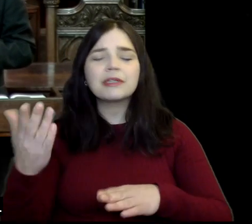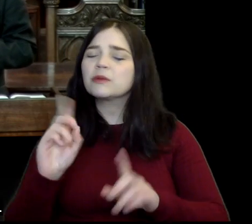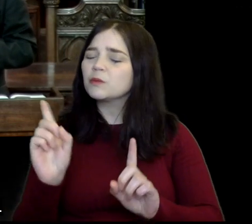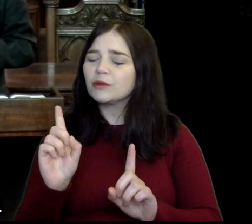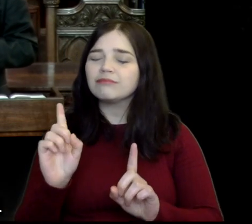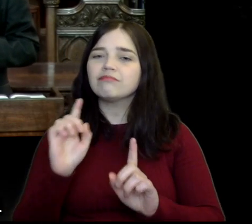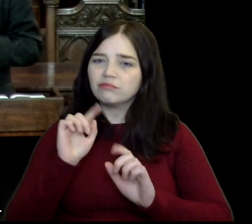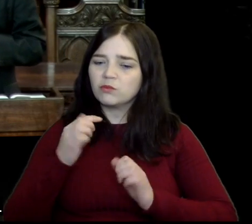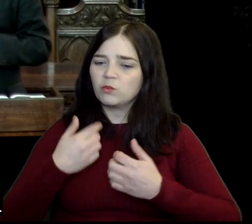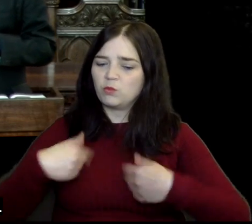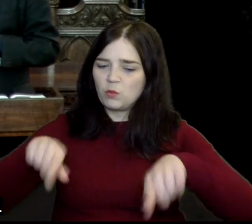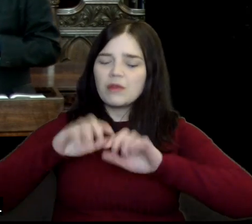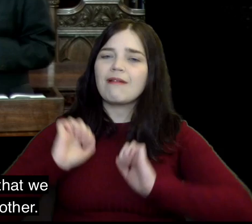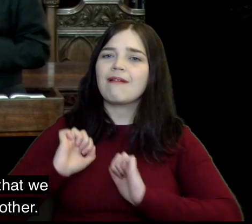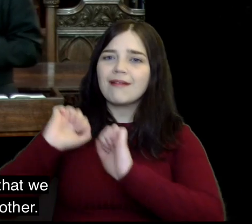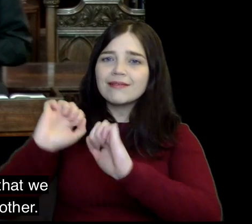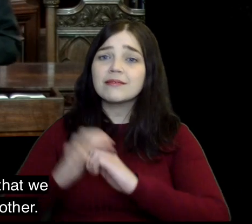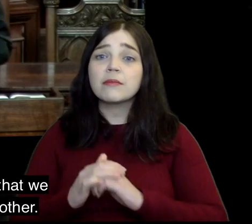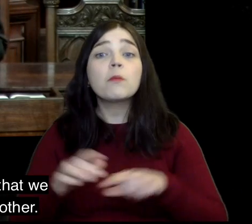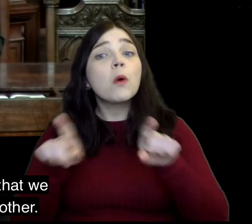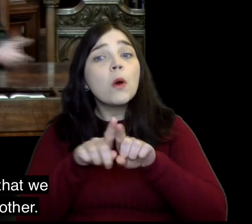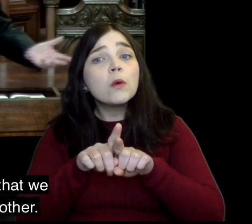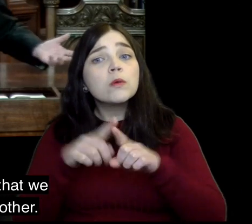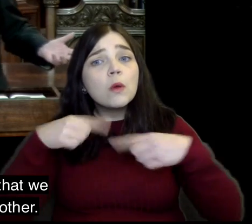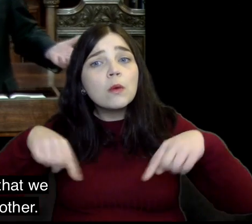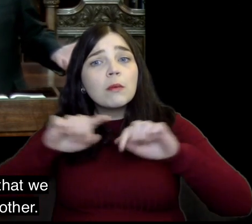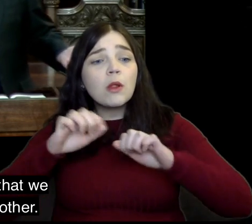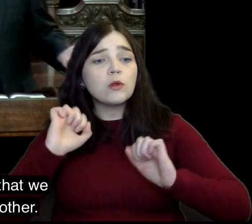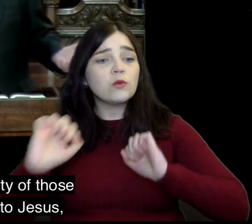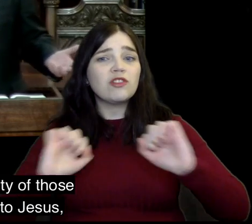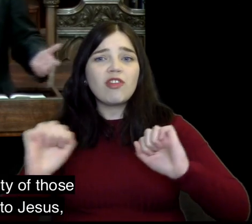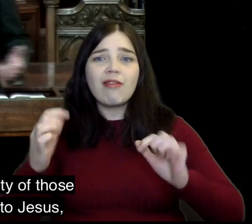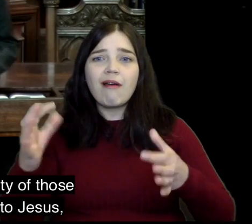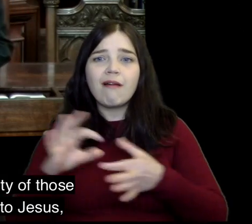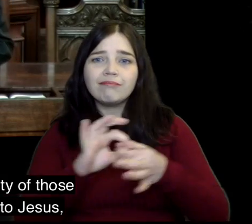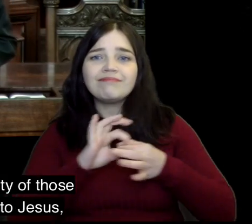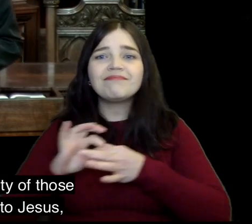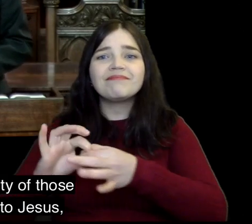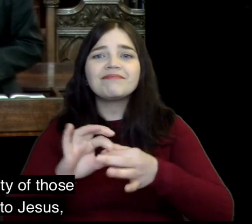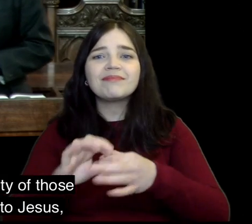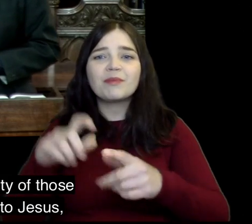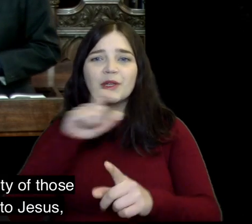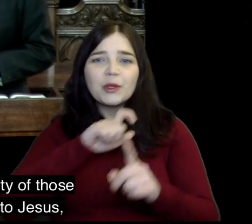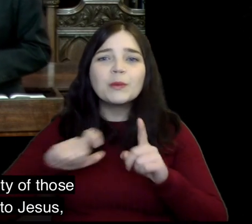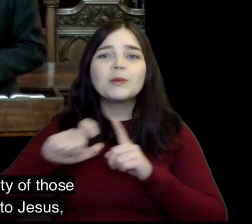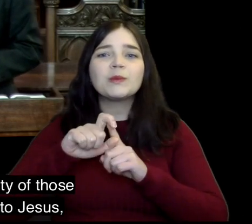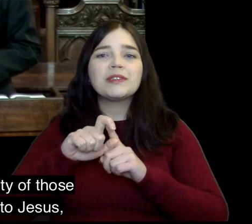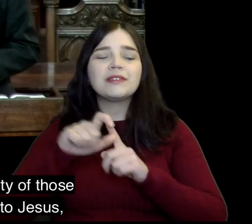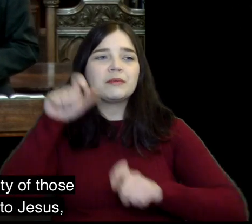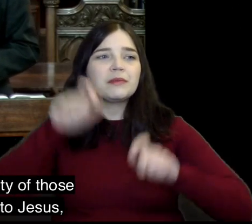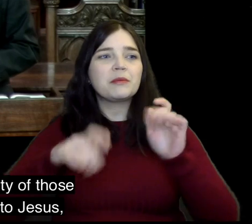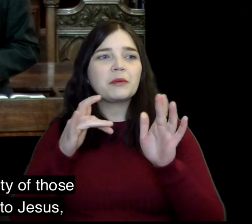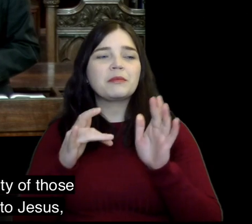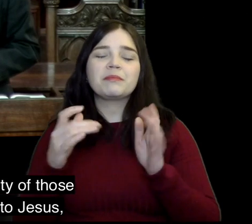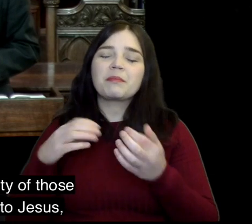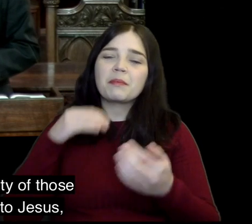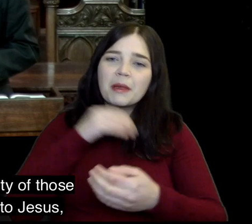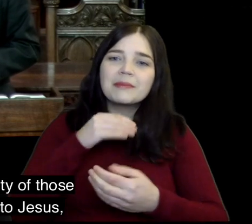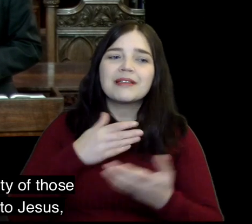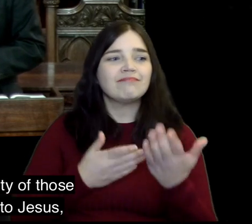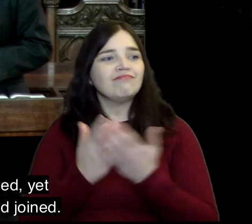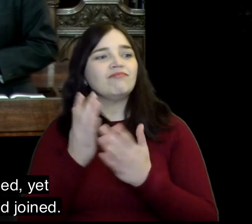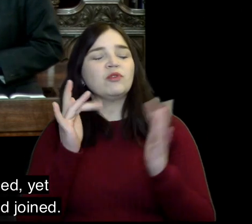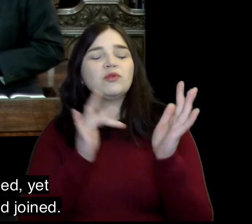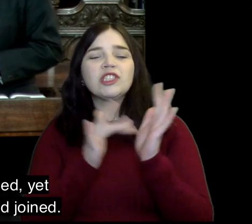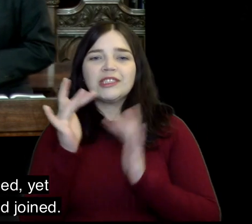are his but we also say that we belong to each other we are the community of those that are baptized into Jesus